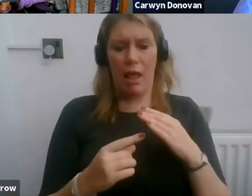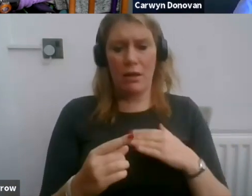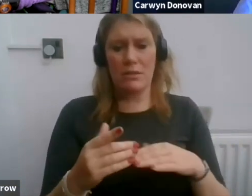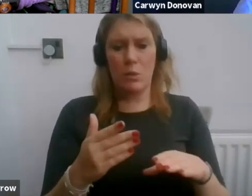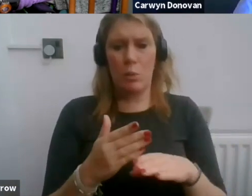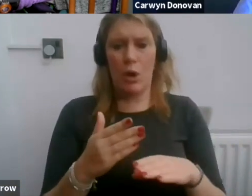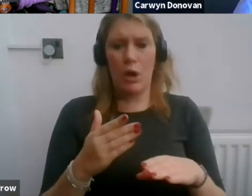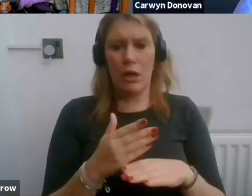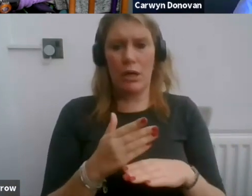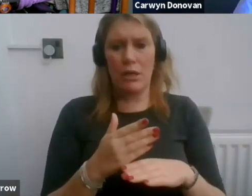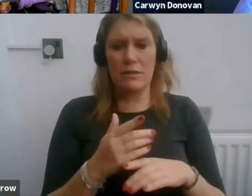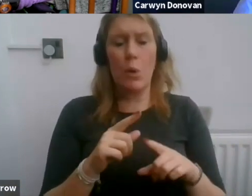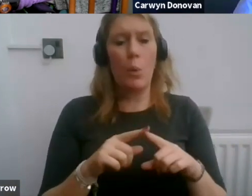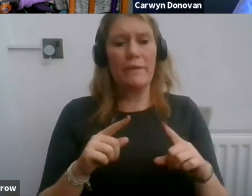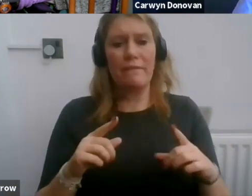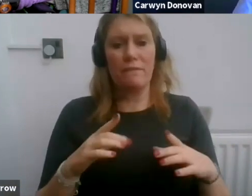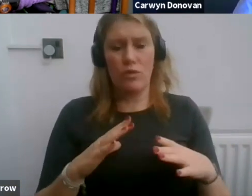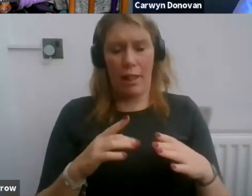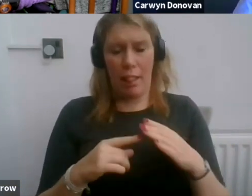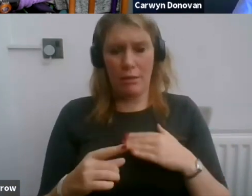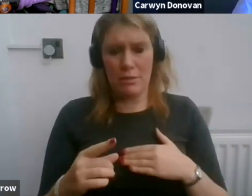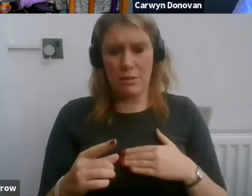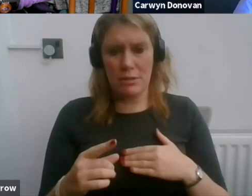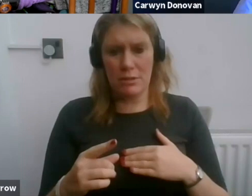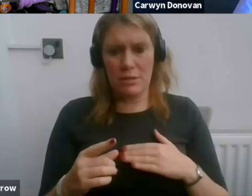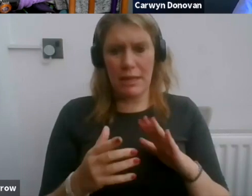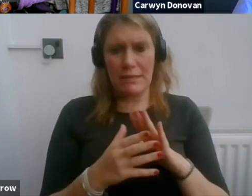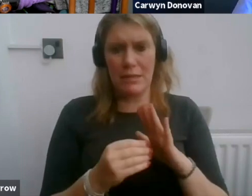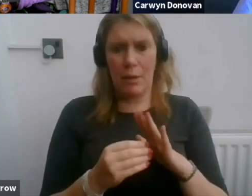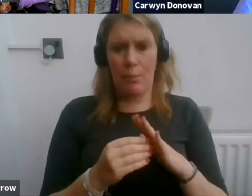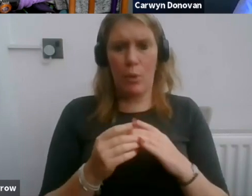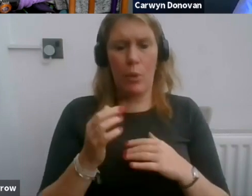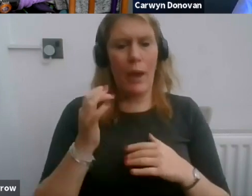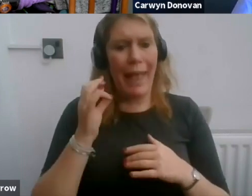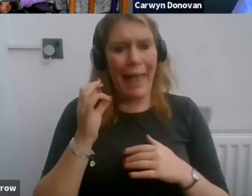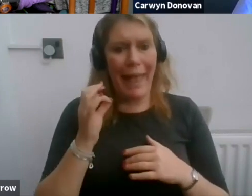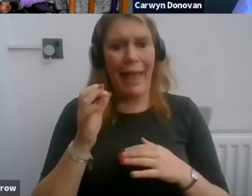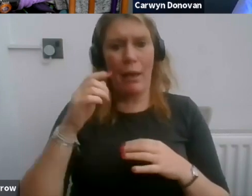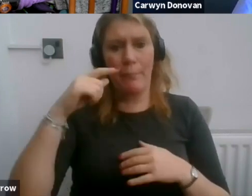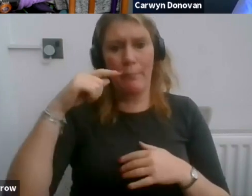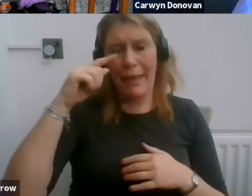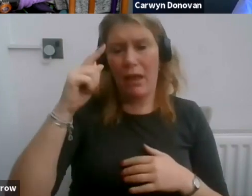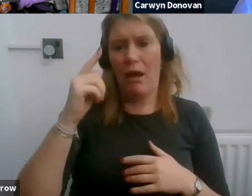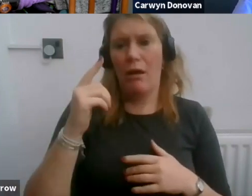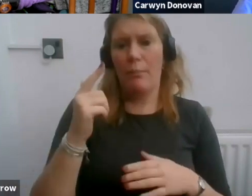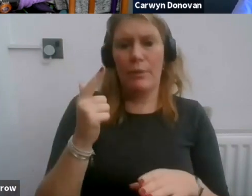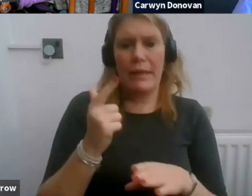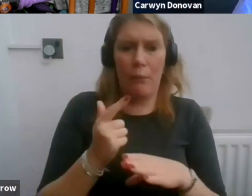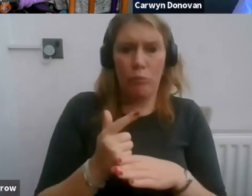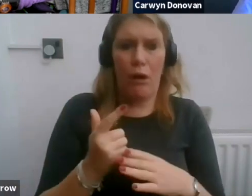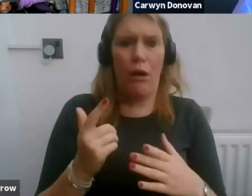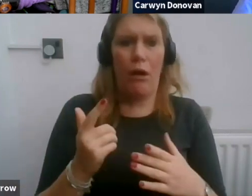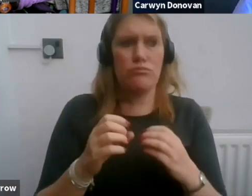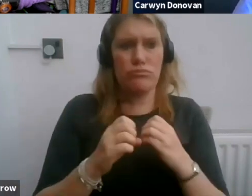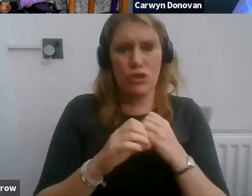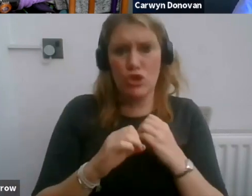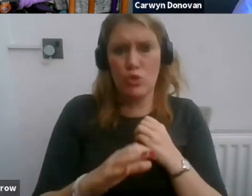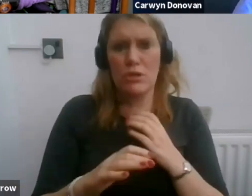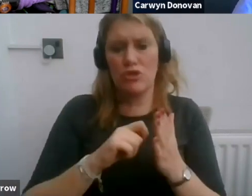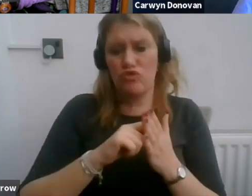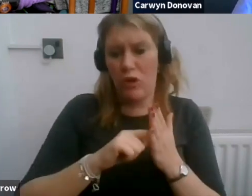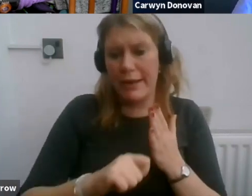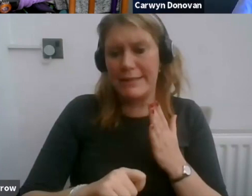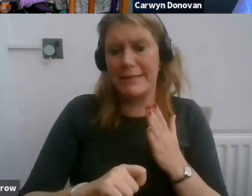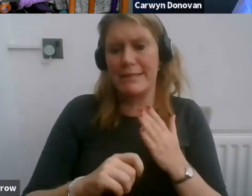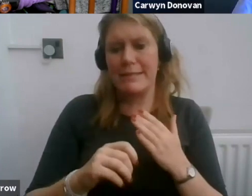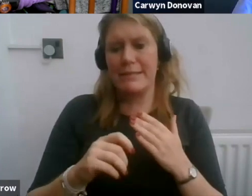all grades of freelancers, such as hair and make-up, camera producers, writers, directors,